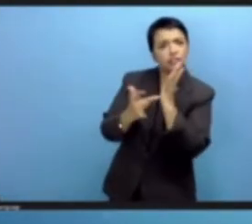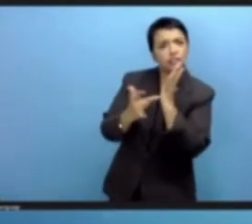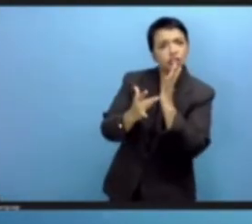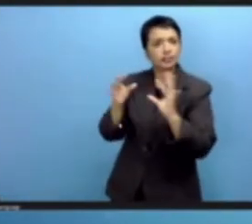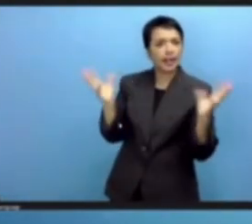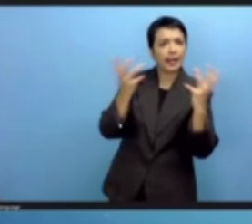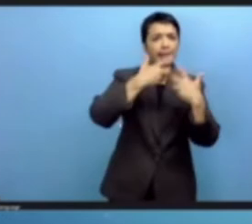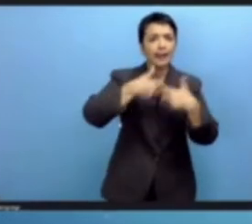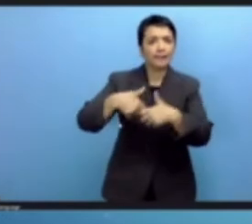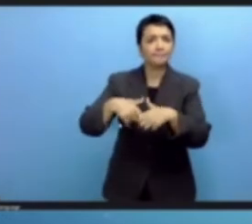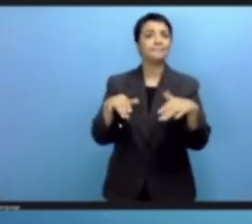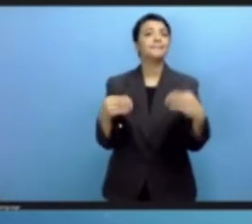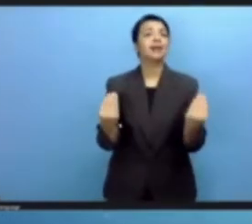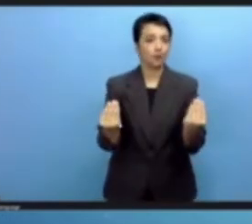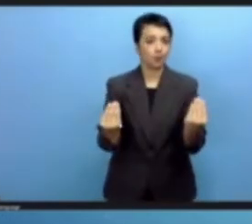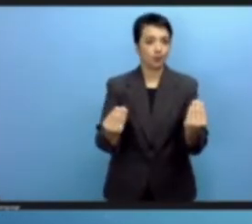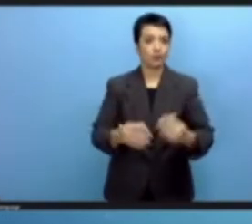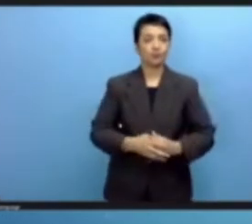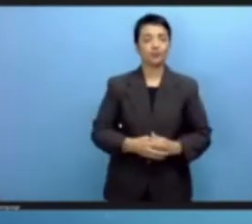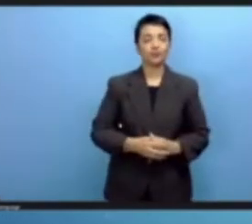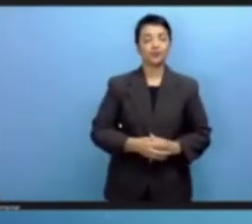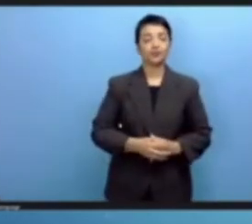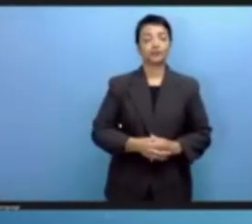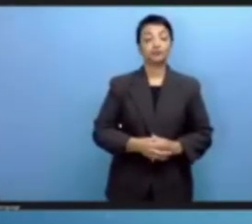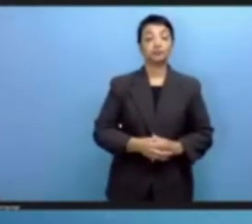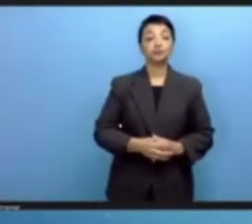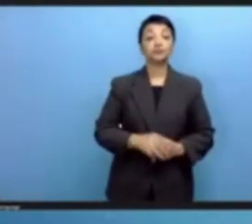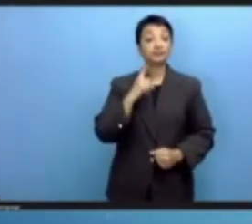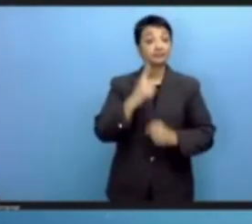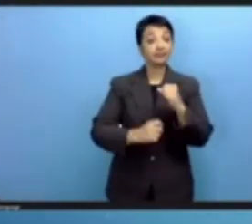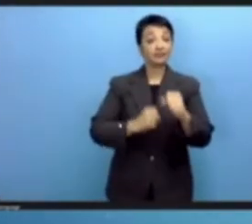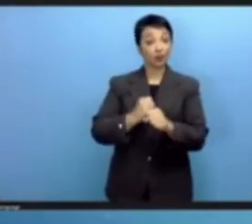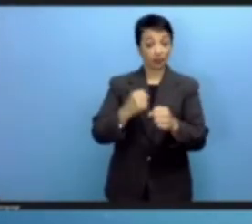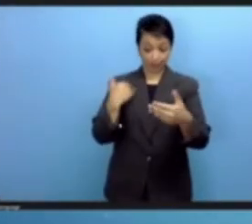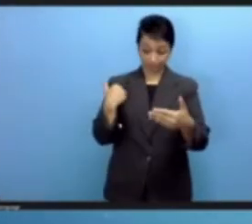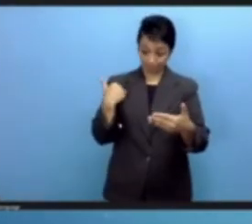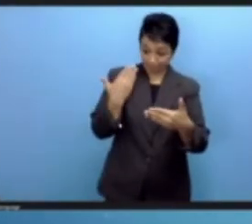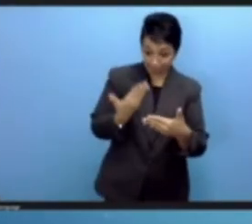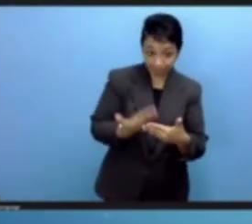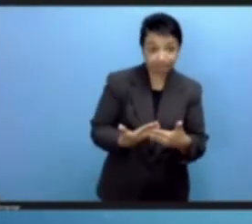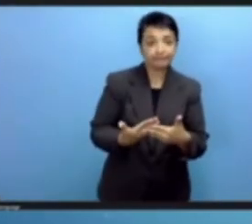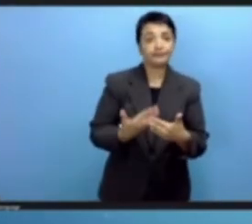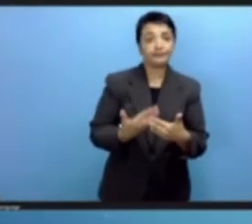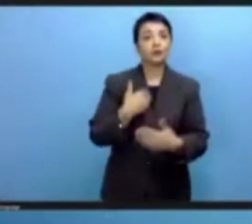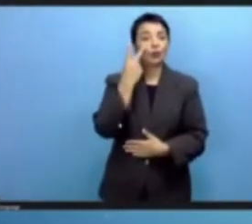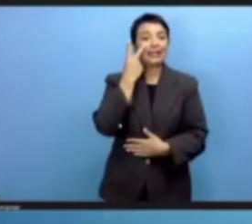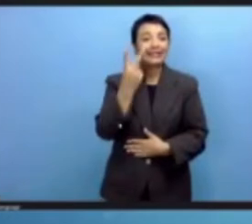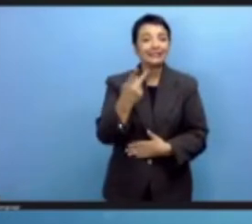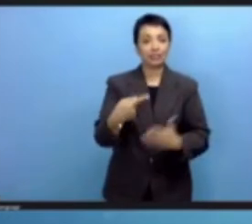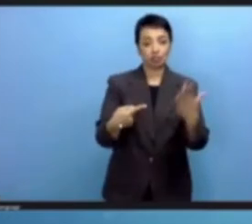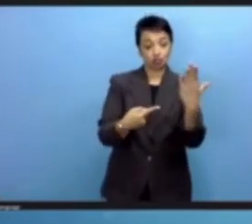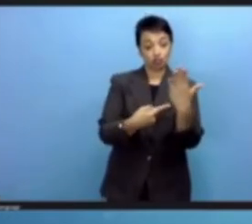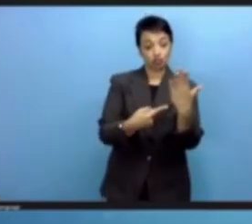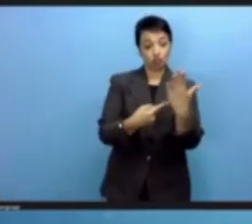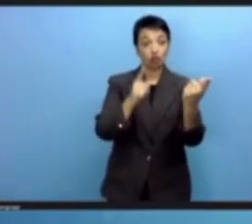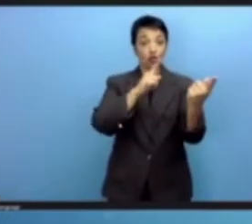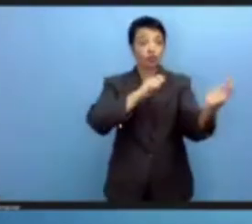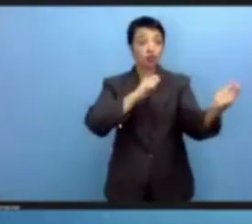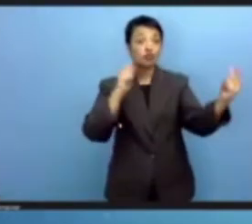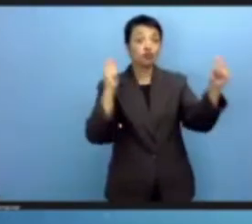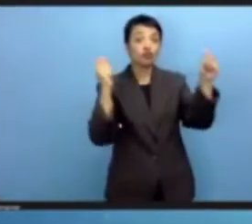In the years since, the importance of the digital transformation has been